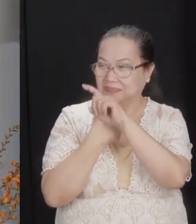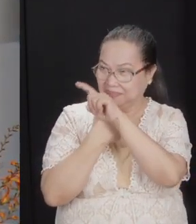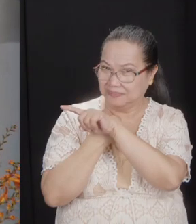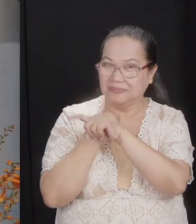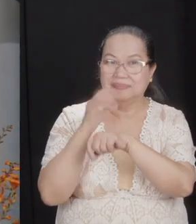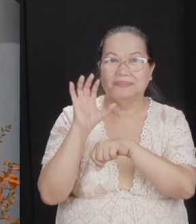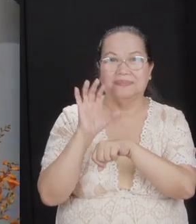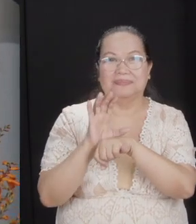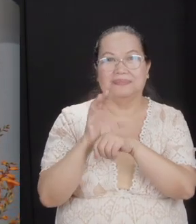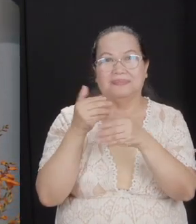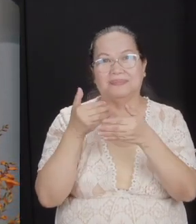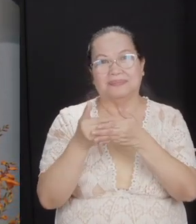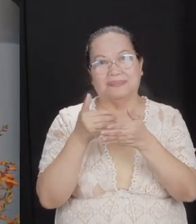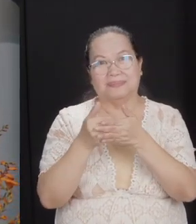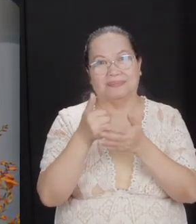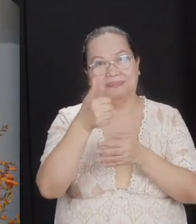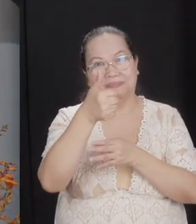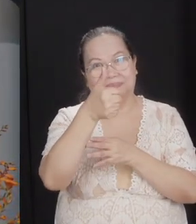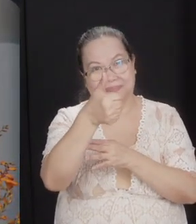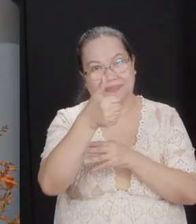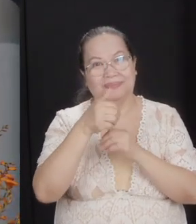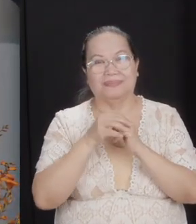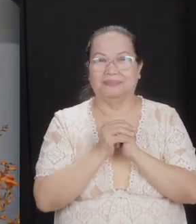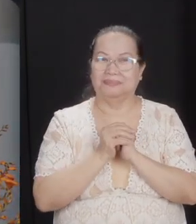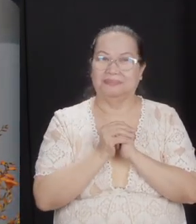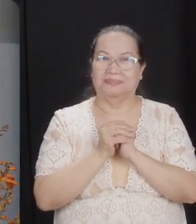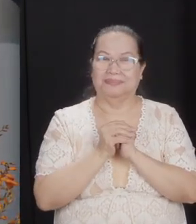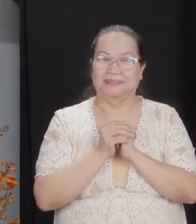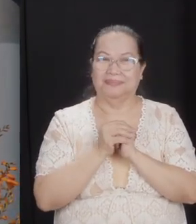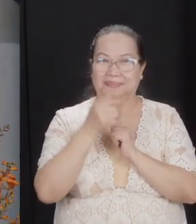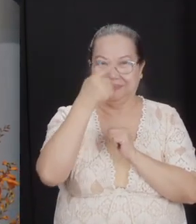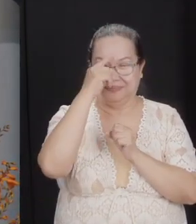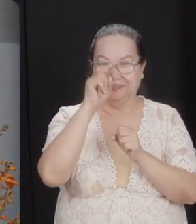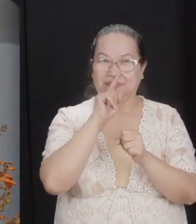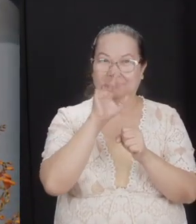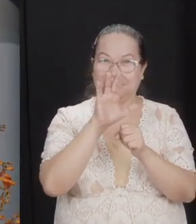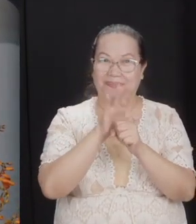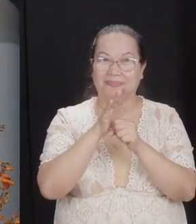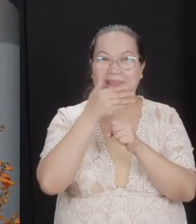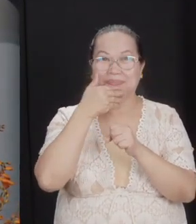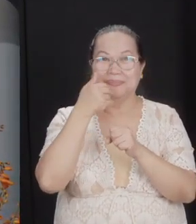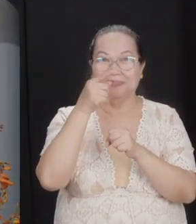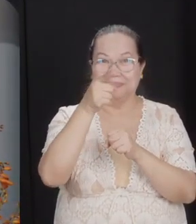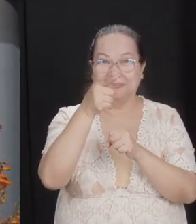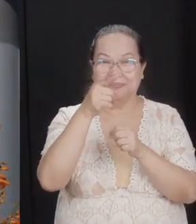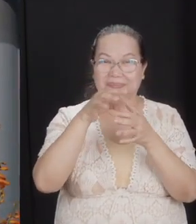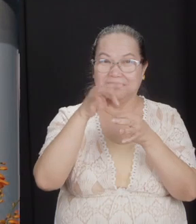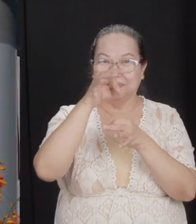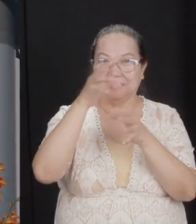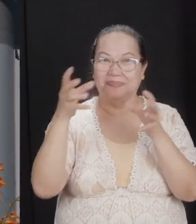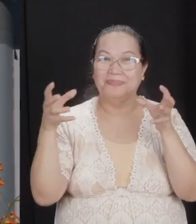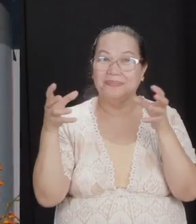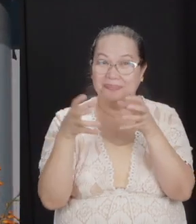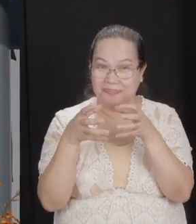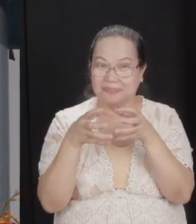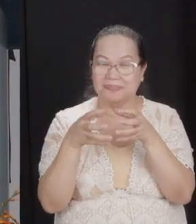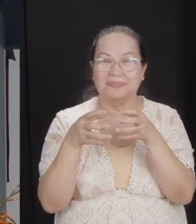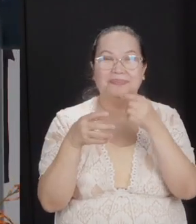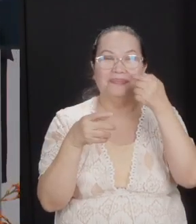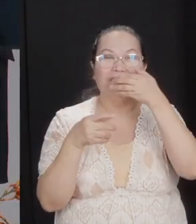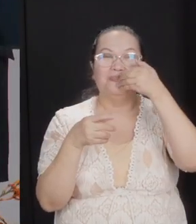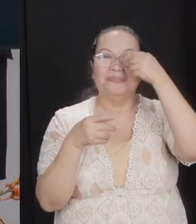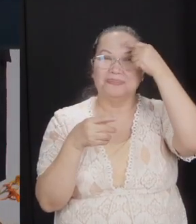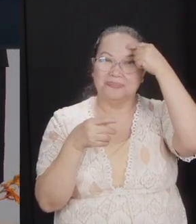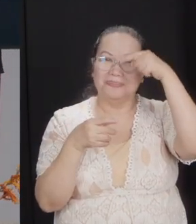Go for it. It's okay. Because I promise you, it's better for you spiritually. And it's better for that